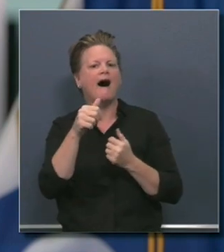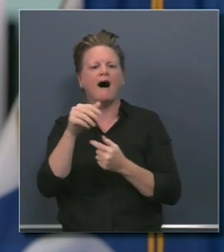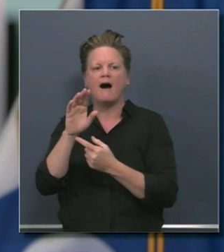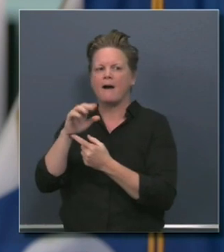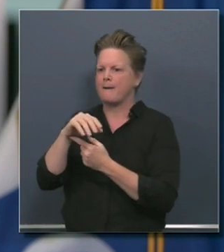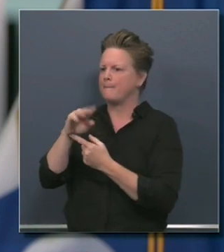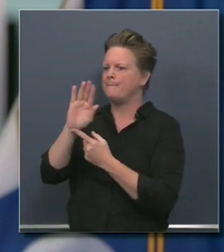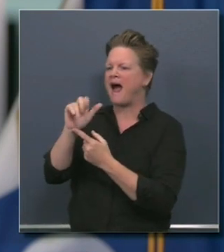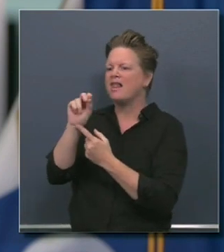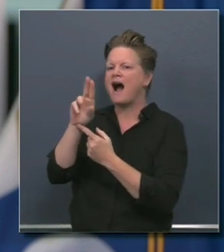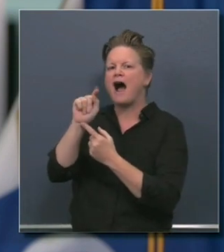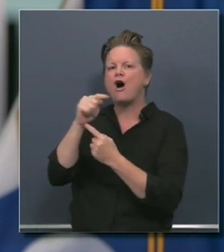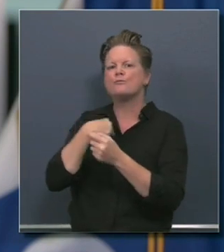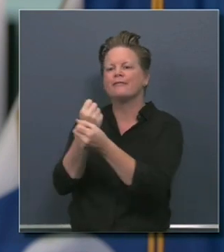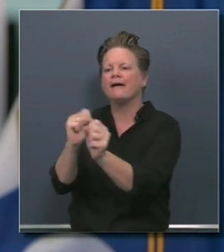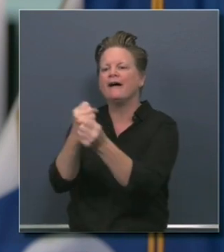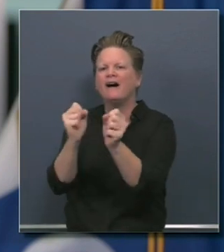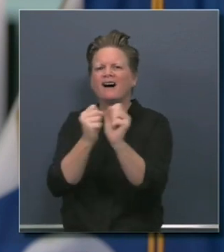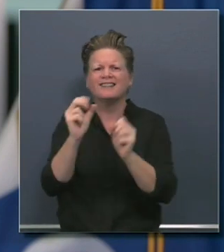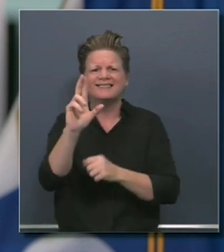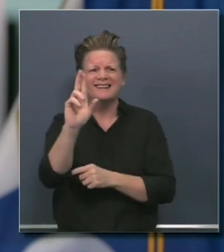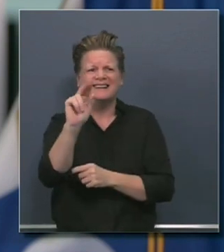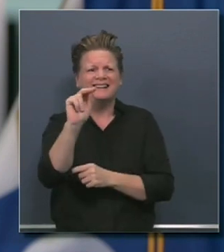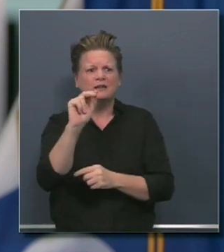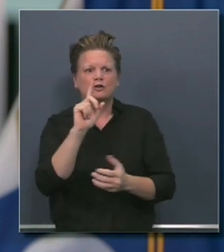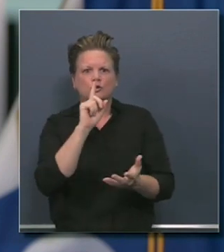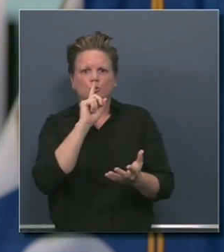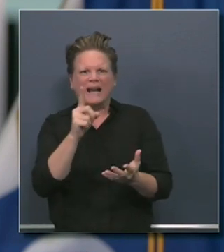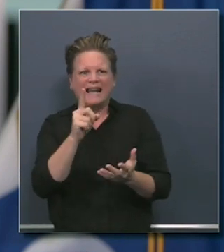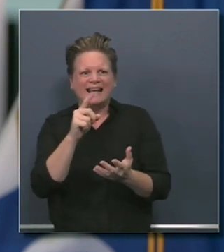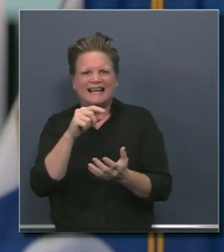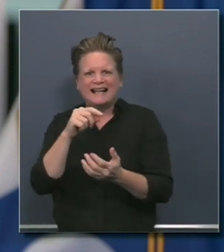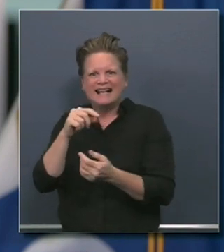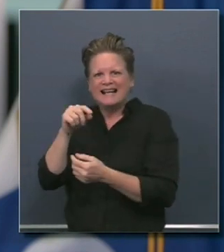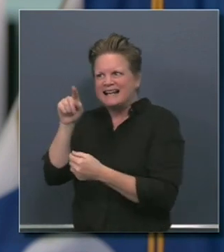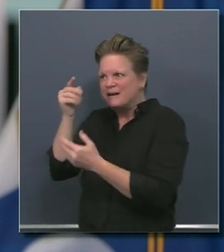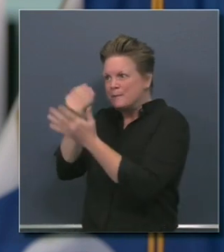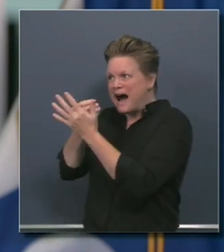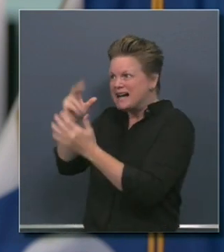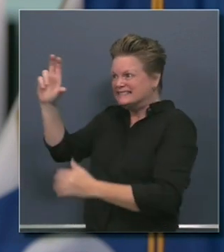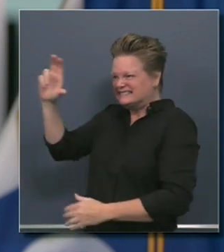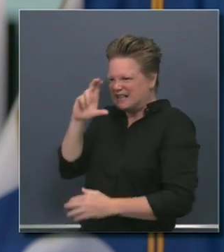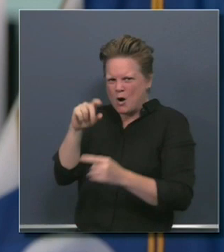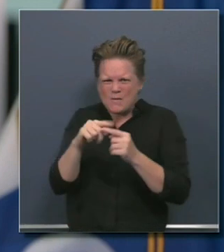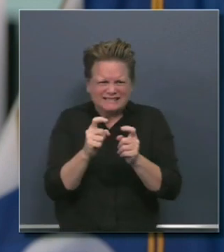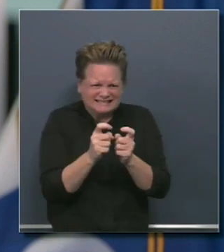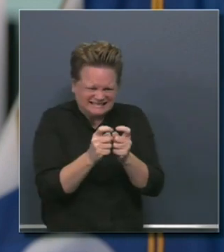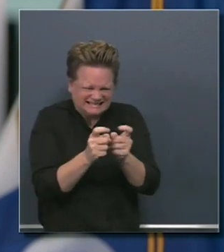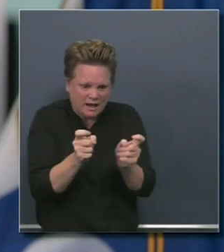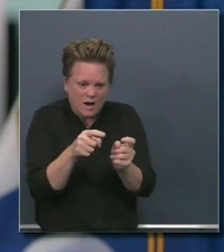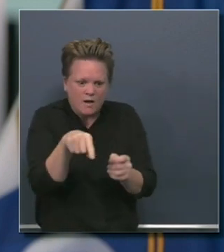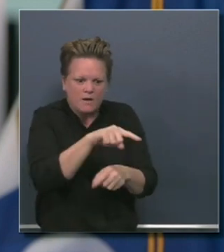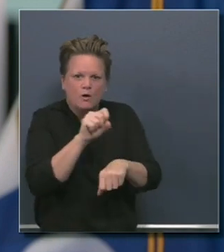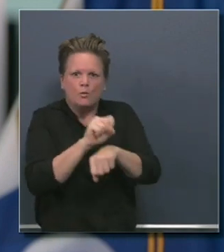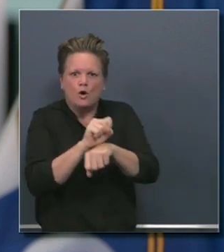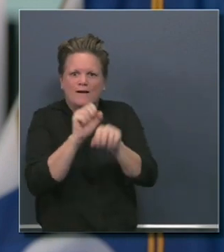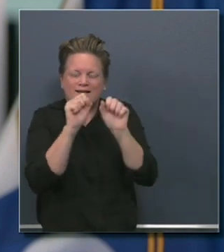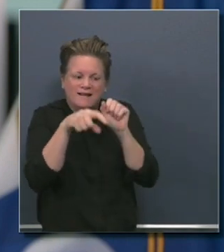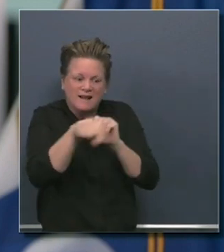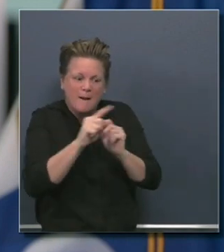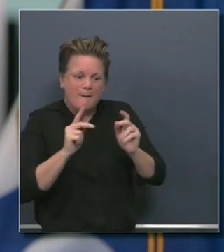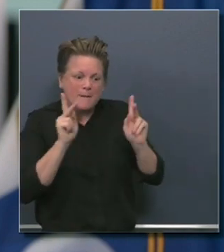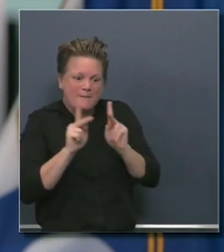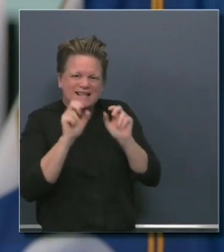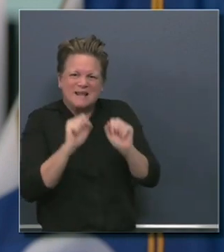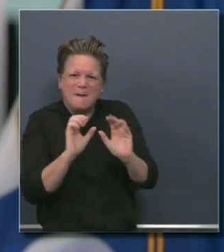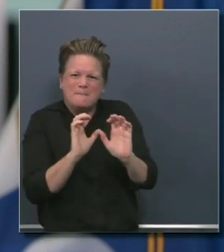requesting that we support those that we need the most at this time, our public safety officials,